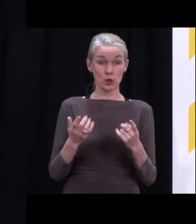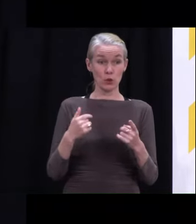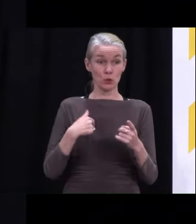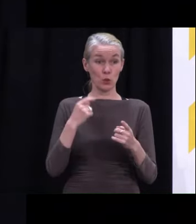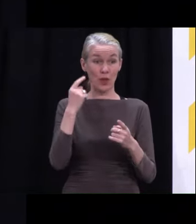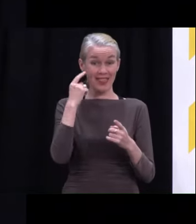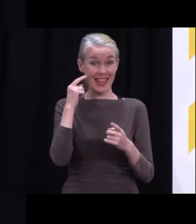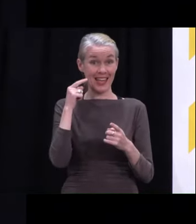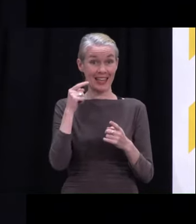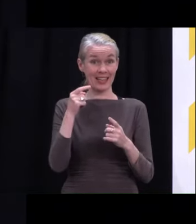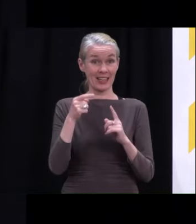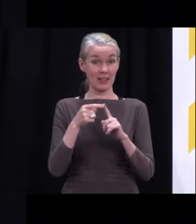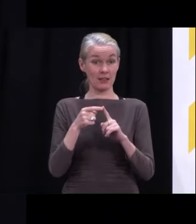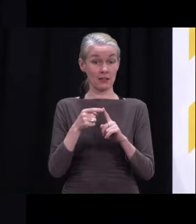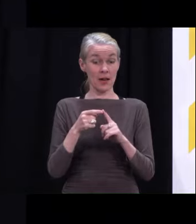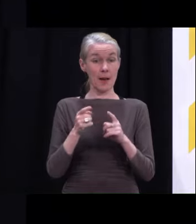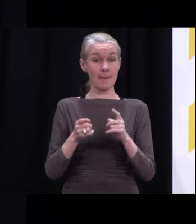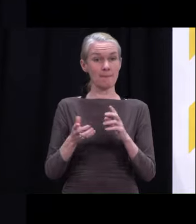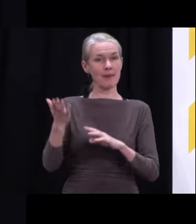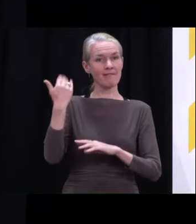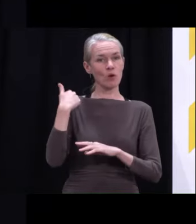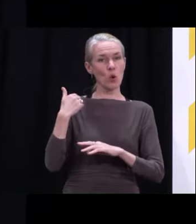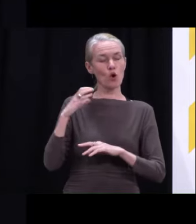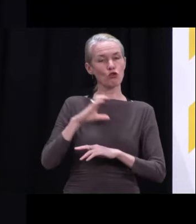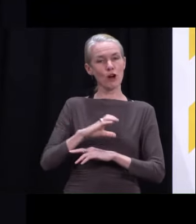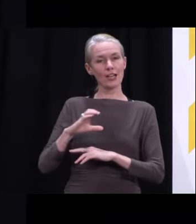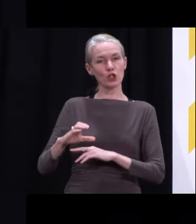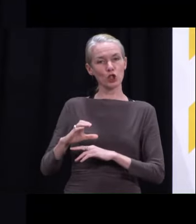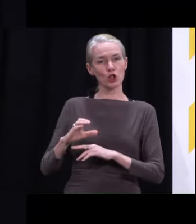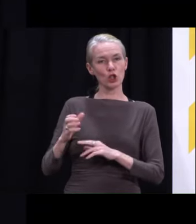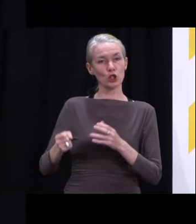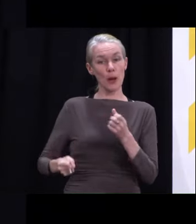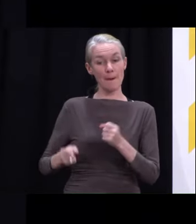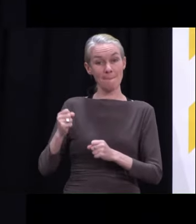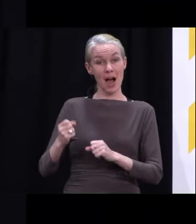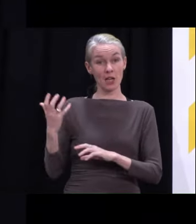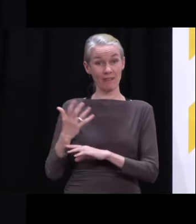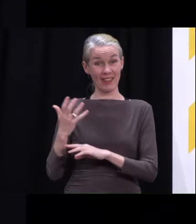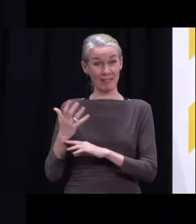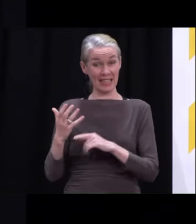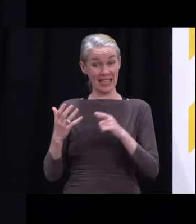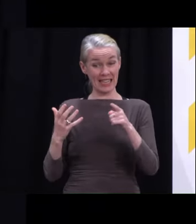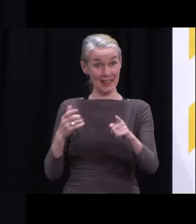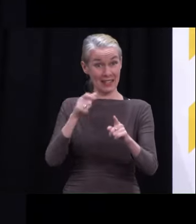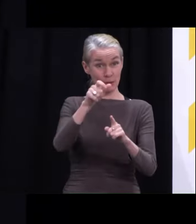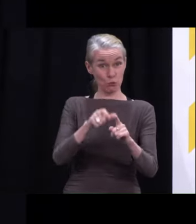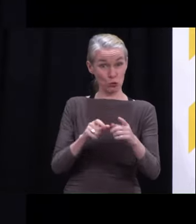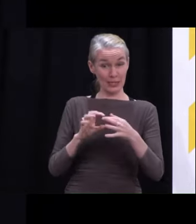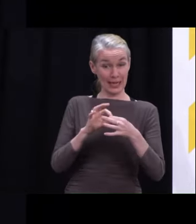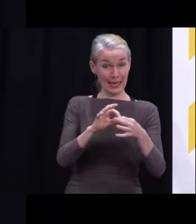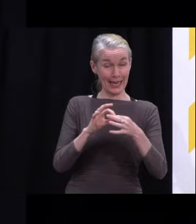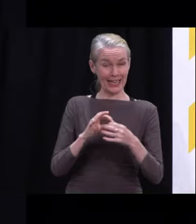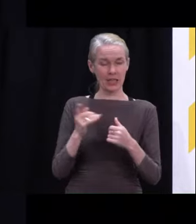that came into my mind that that would be an issue, because Corrections manage those issues so, so, so carefully.